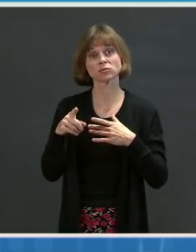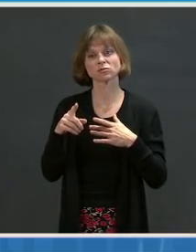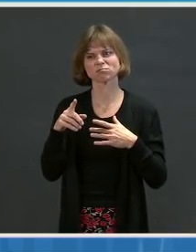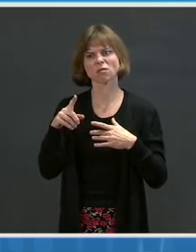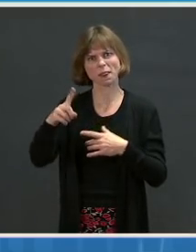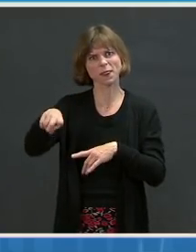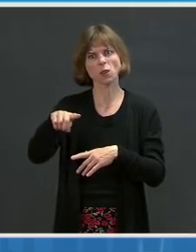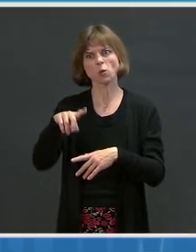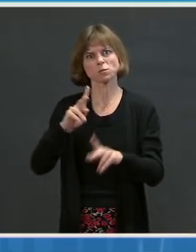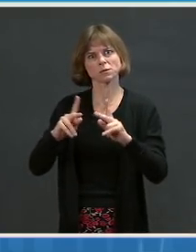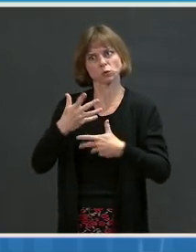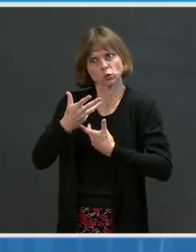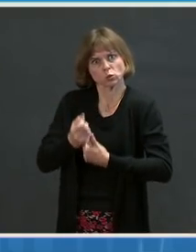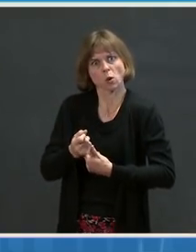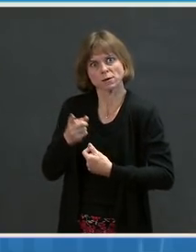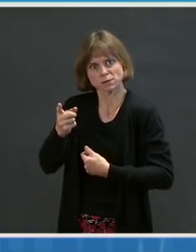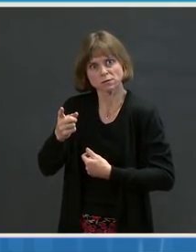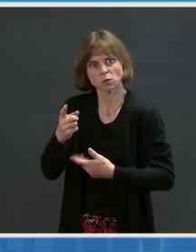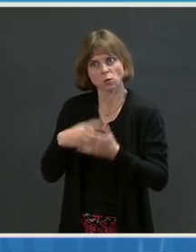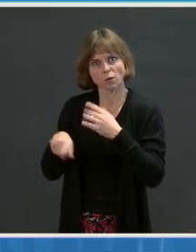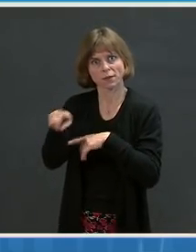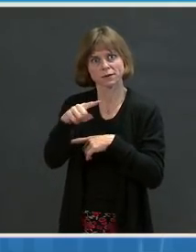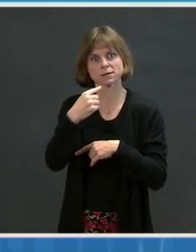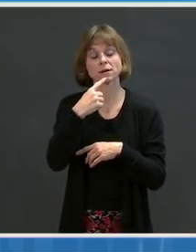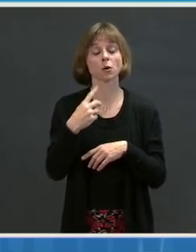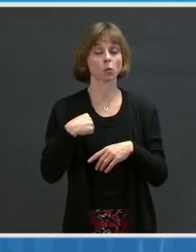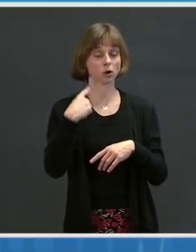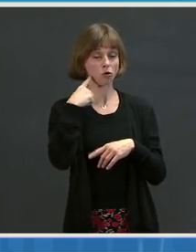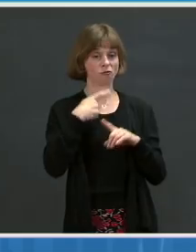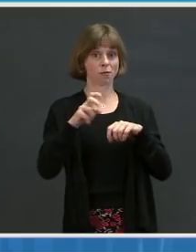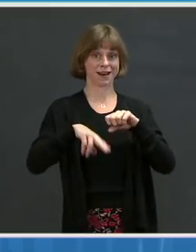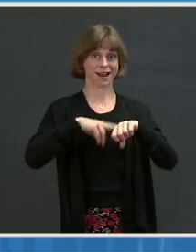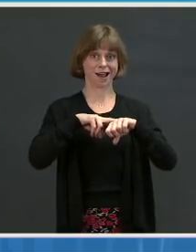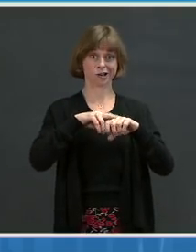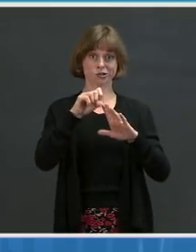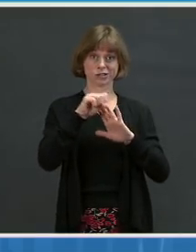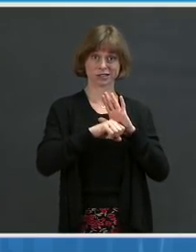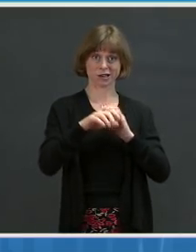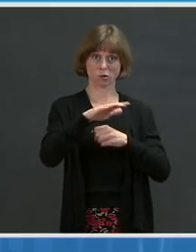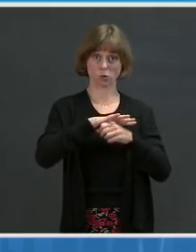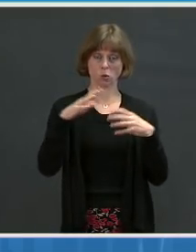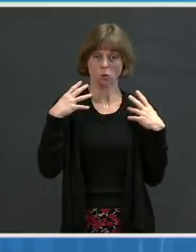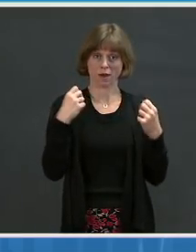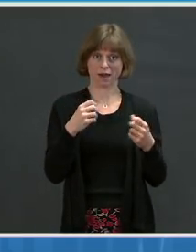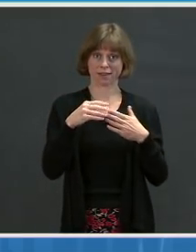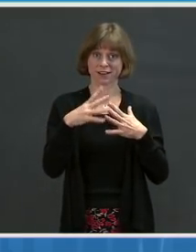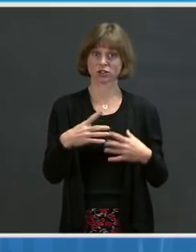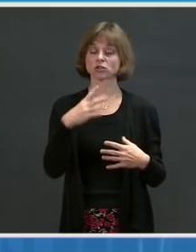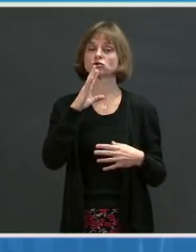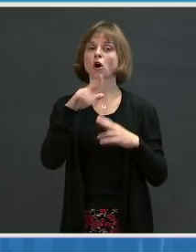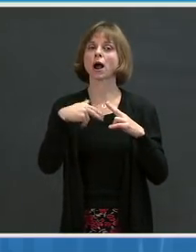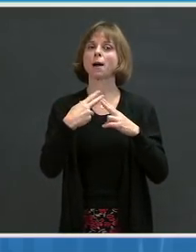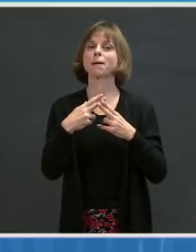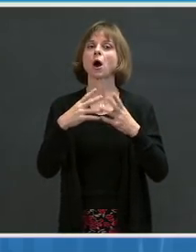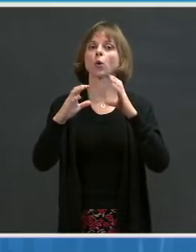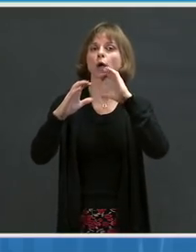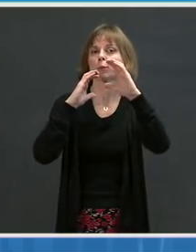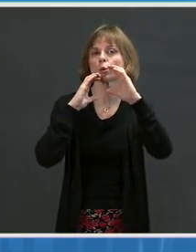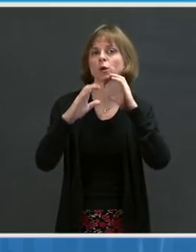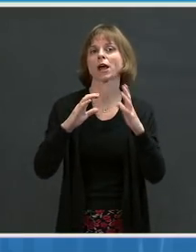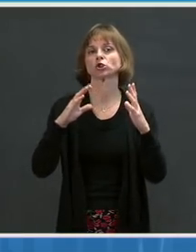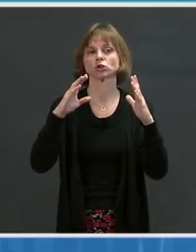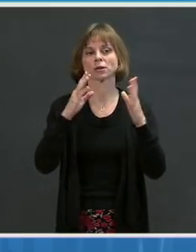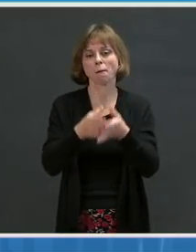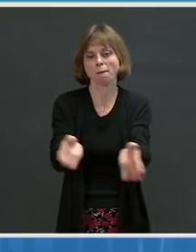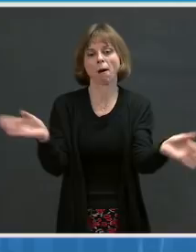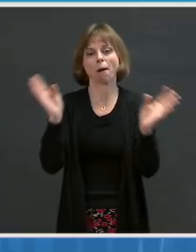We heard from national, state, and local health leaders about communication and public education campaigns they are deploying to combat